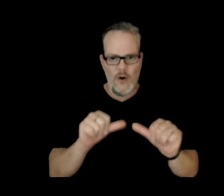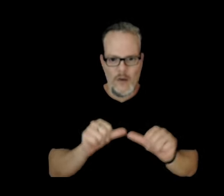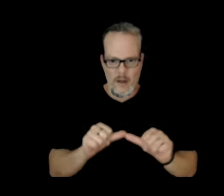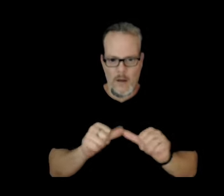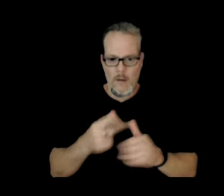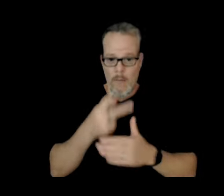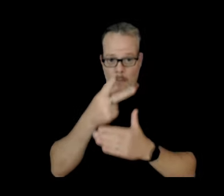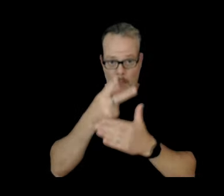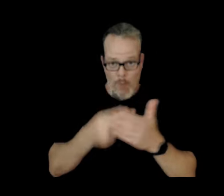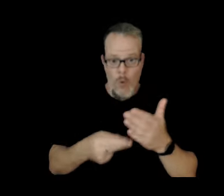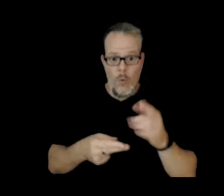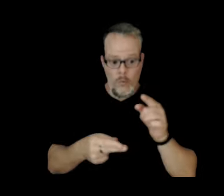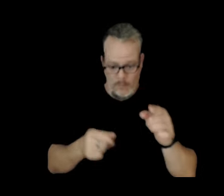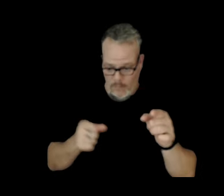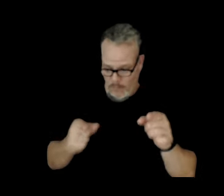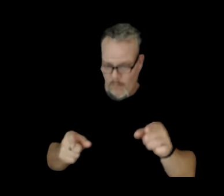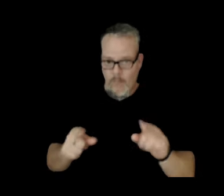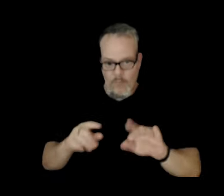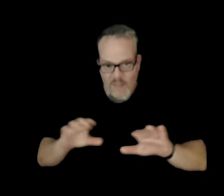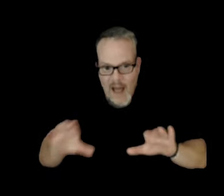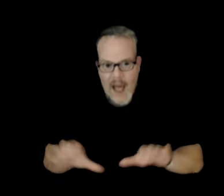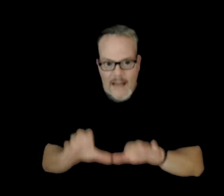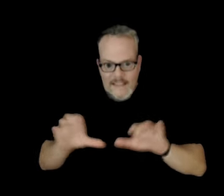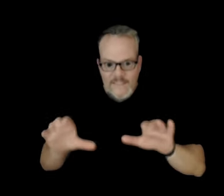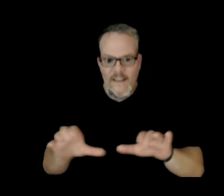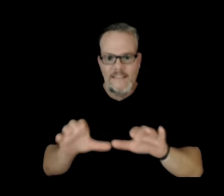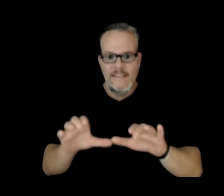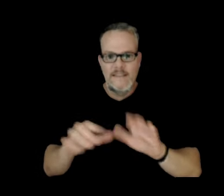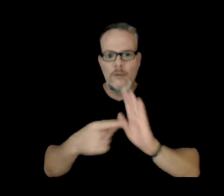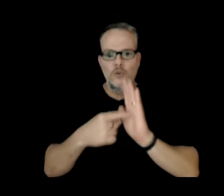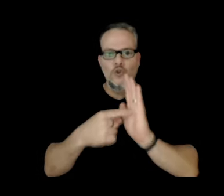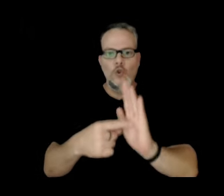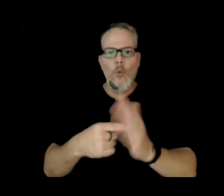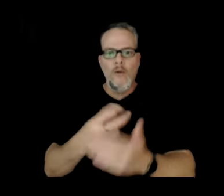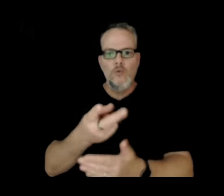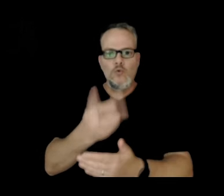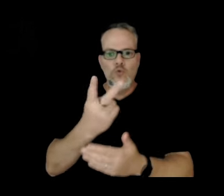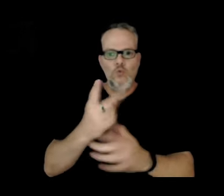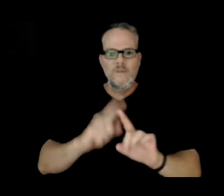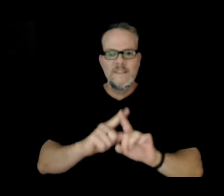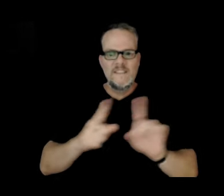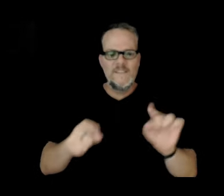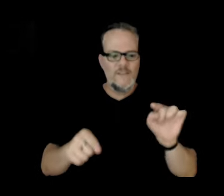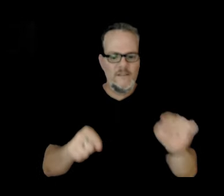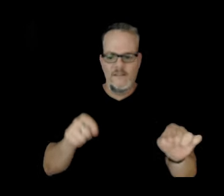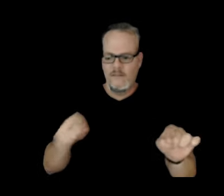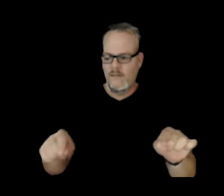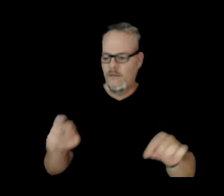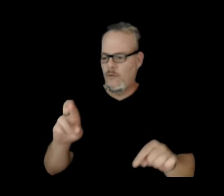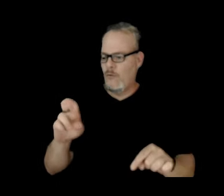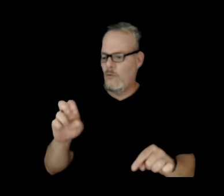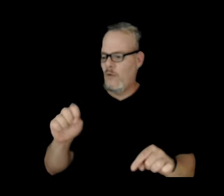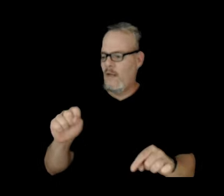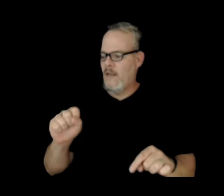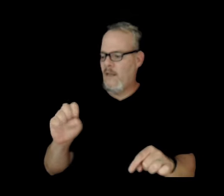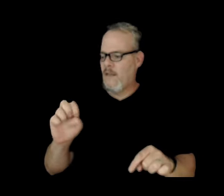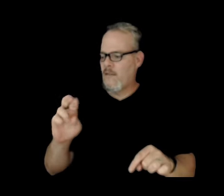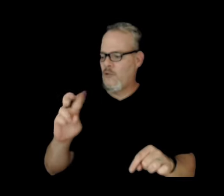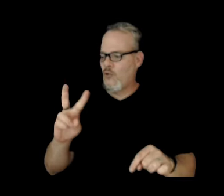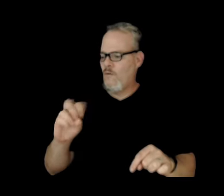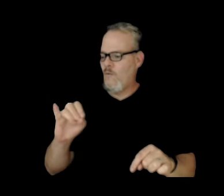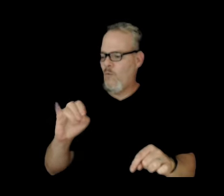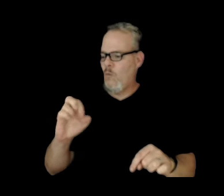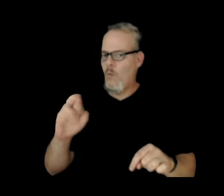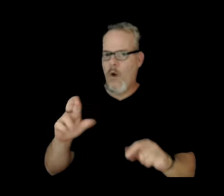swarm showing two different reservoir areas that are pressurized most immediately